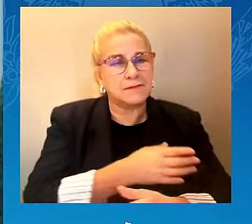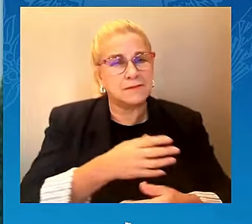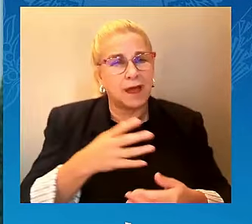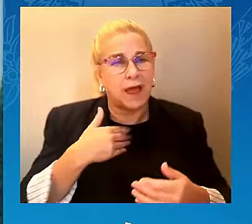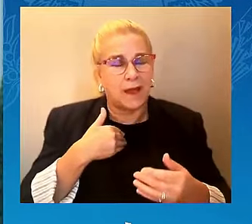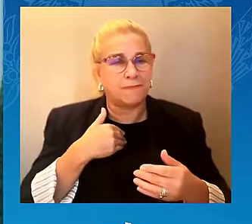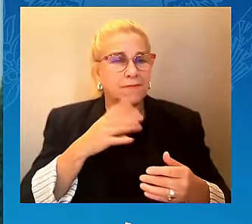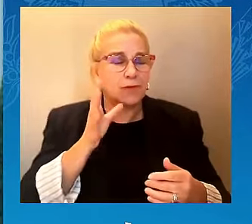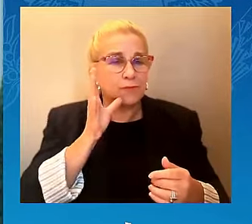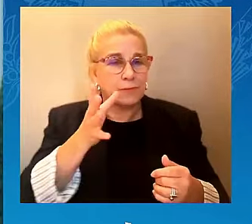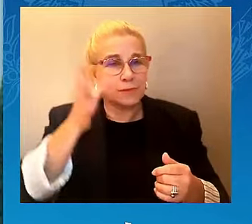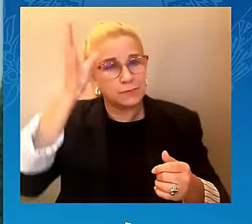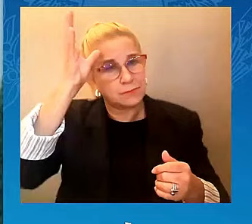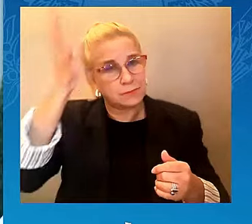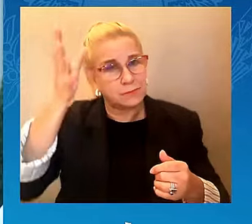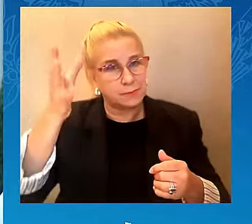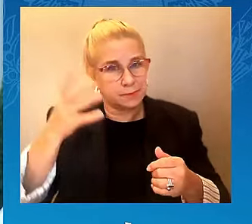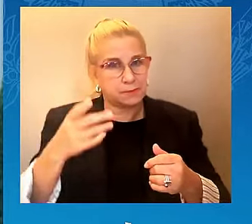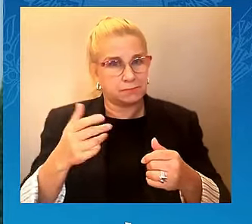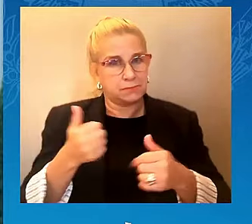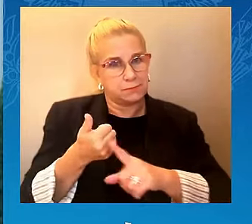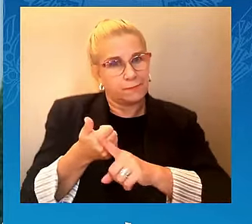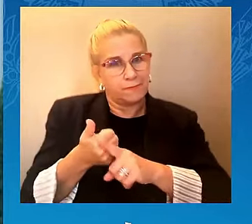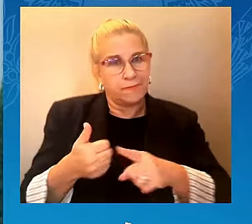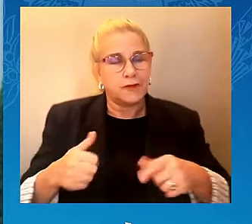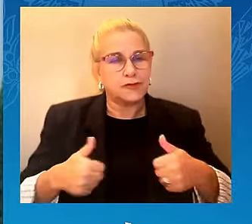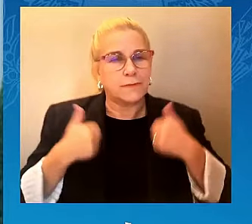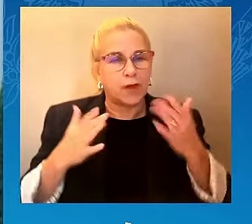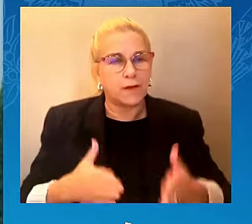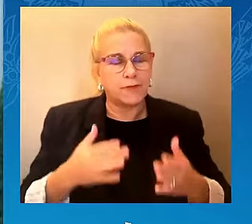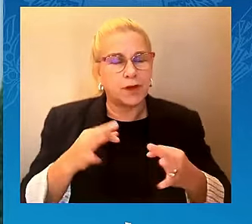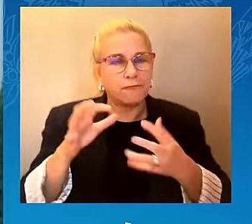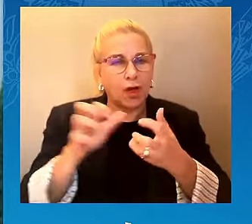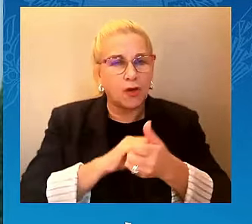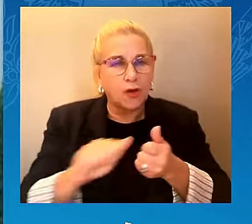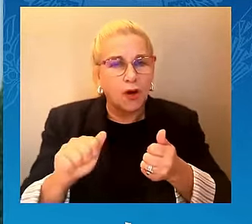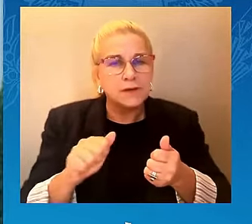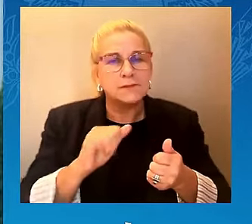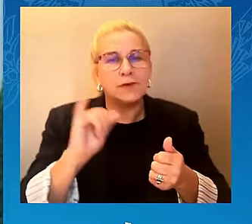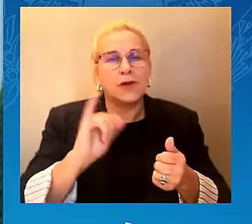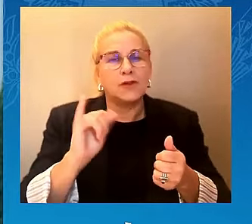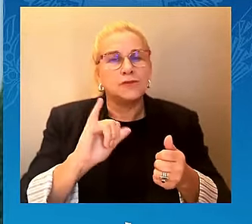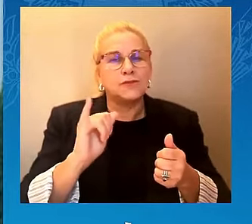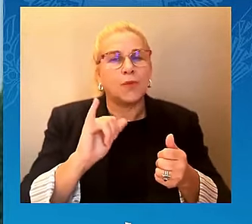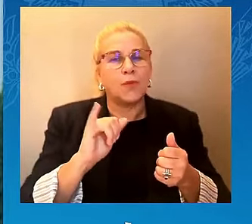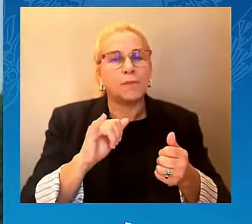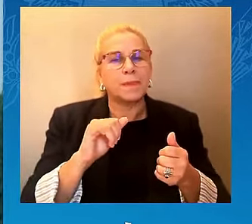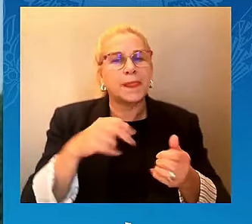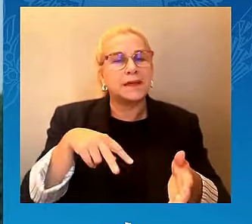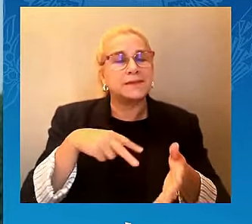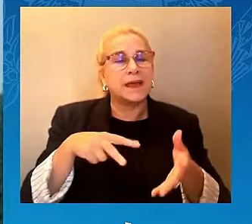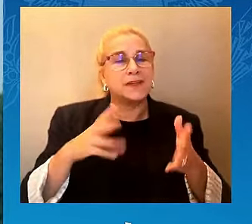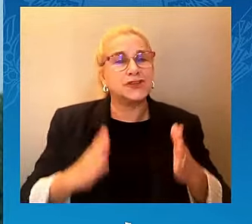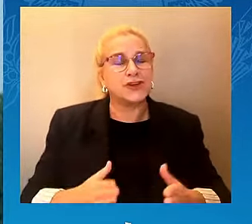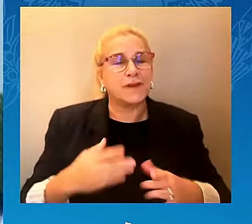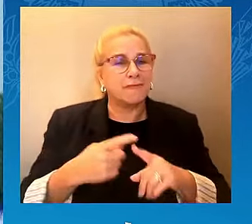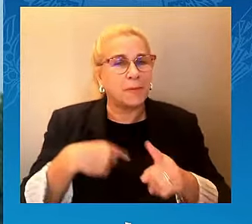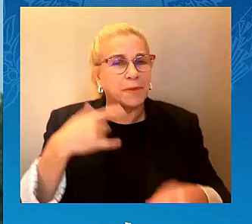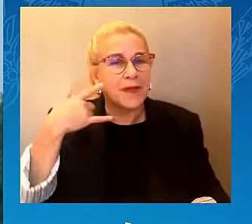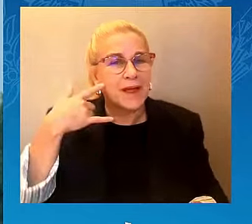who was killed alongside her fiancé while attending the NOVA Music Festival.